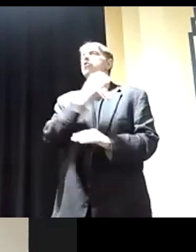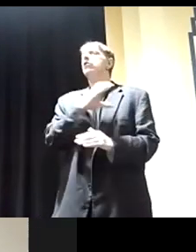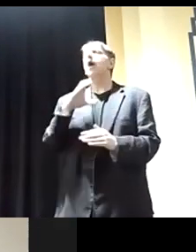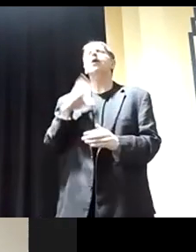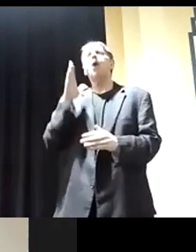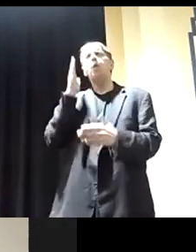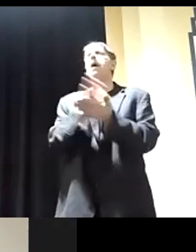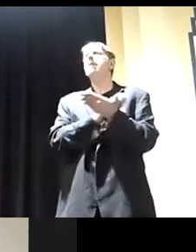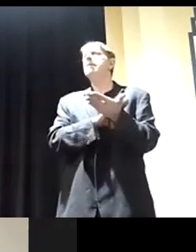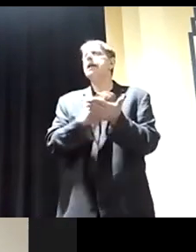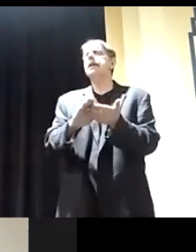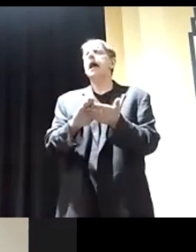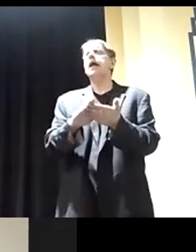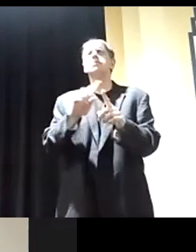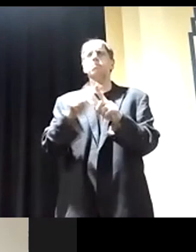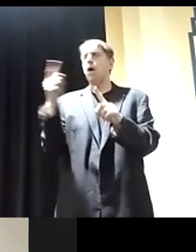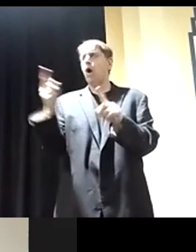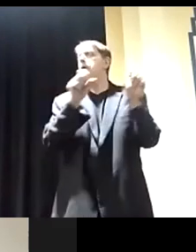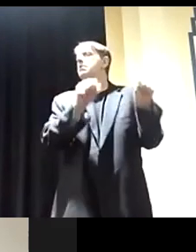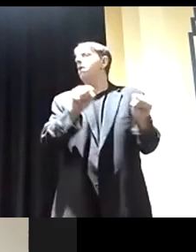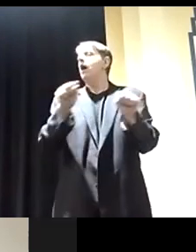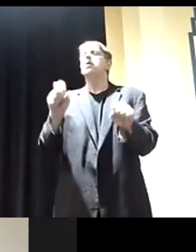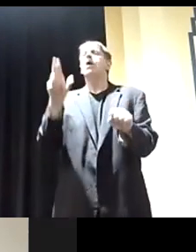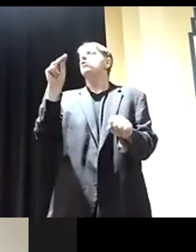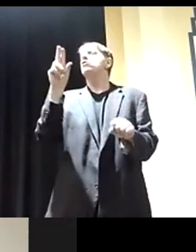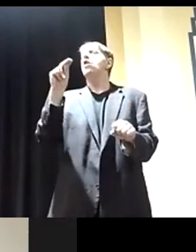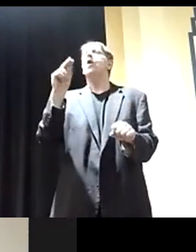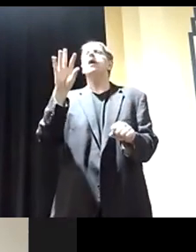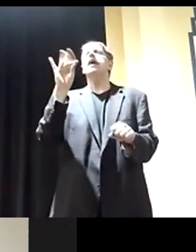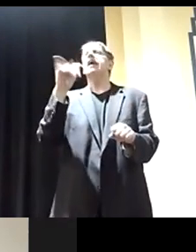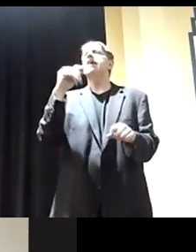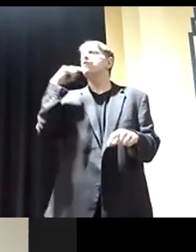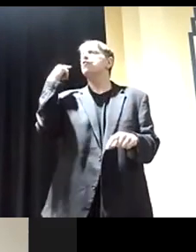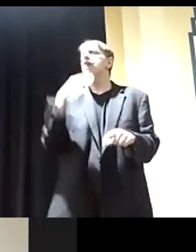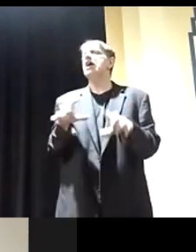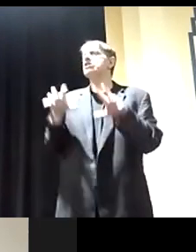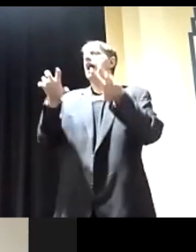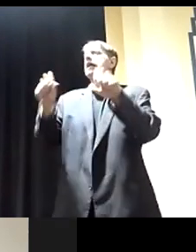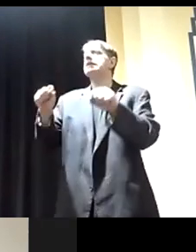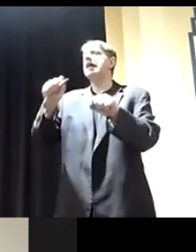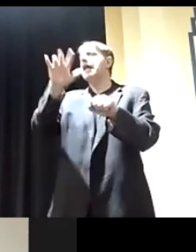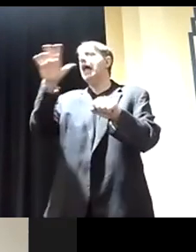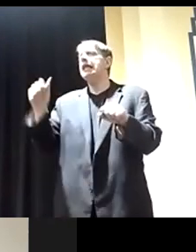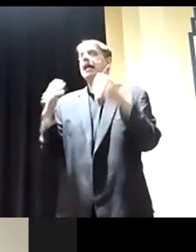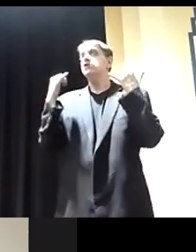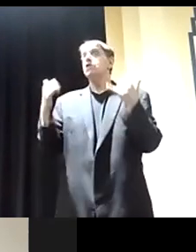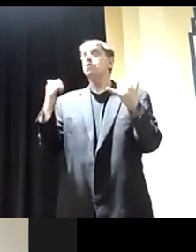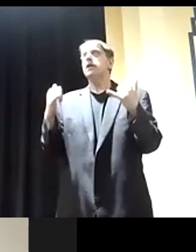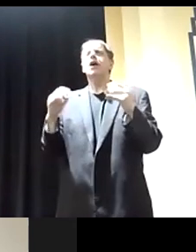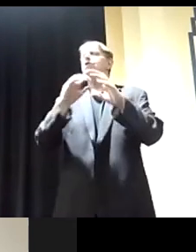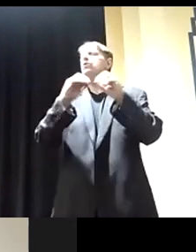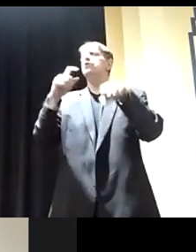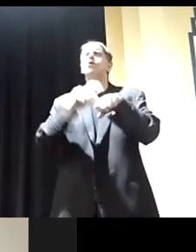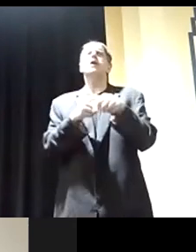that's not always going to happen. If Russia starts, nukes Alaska right now, we don't have time to go to Congress to